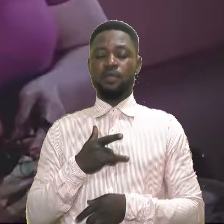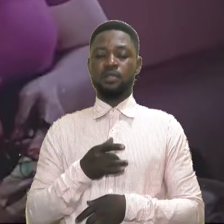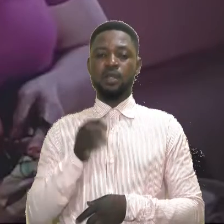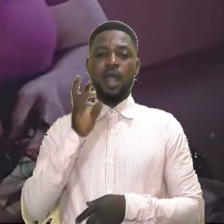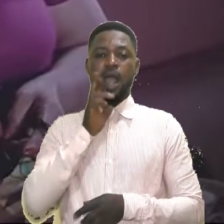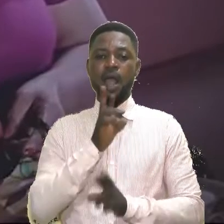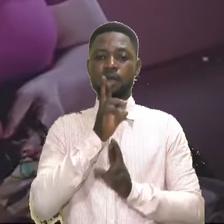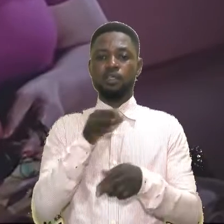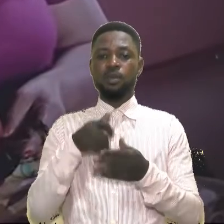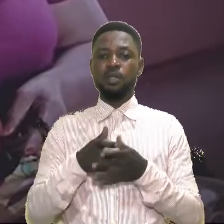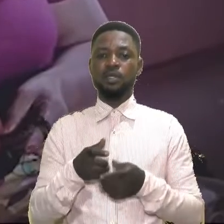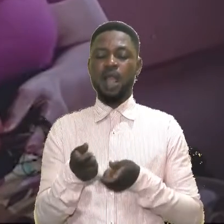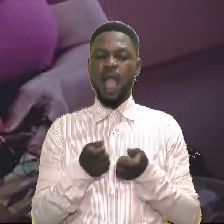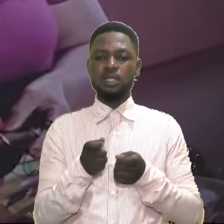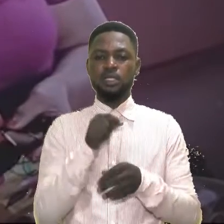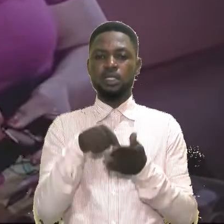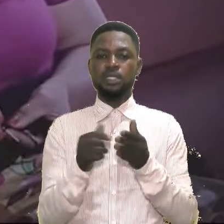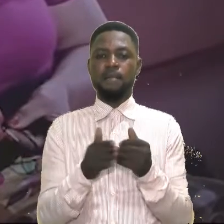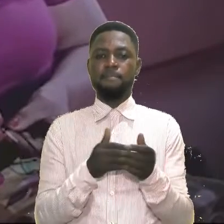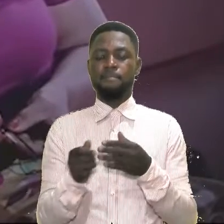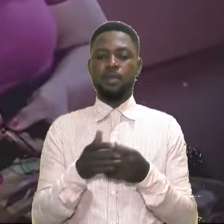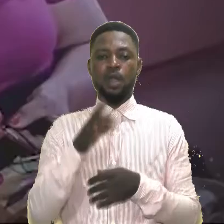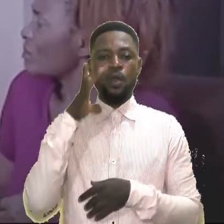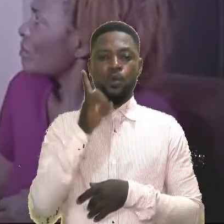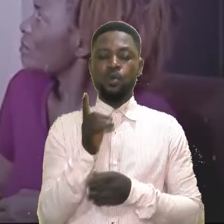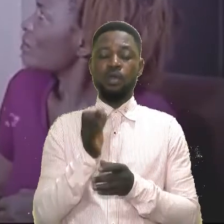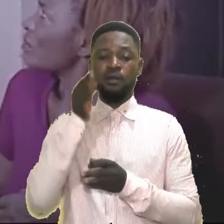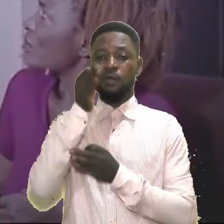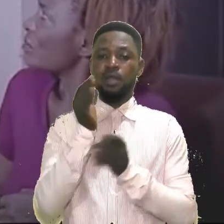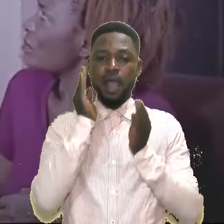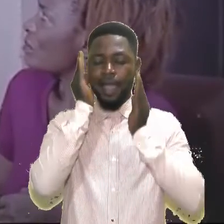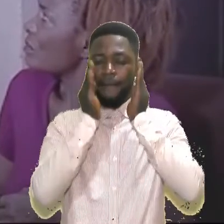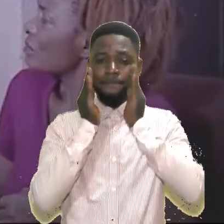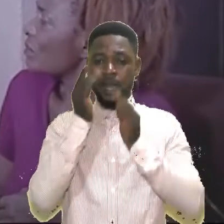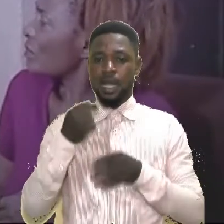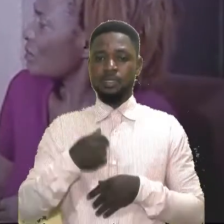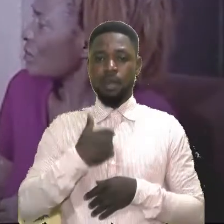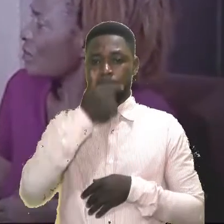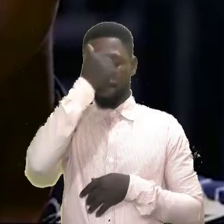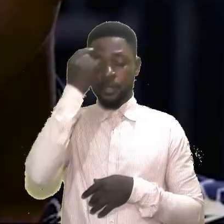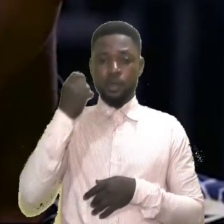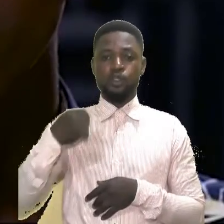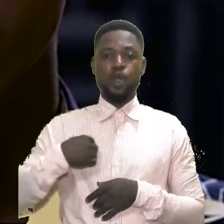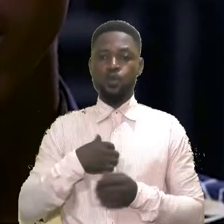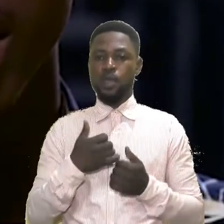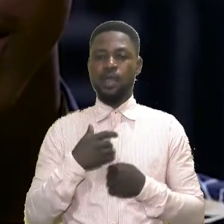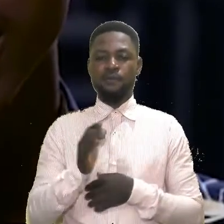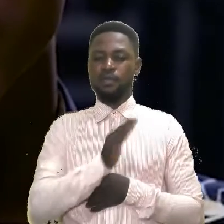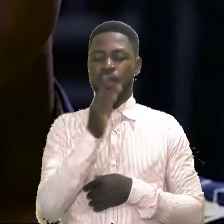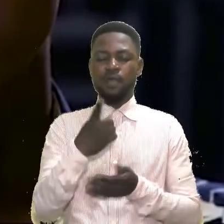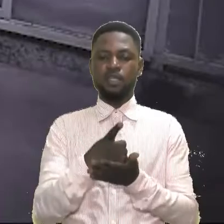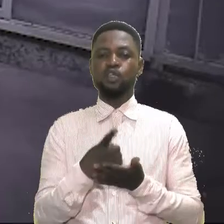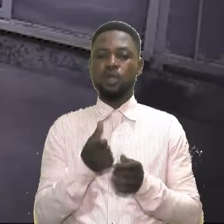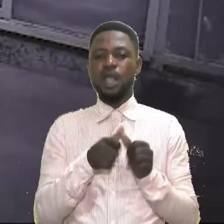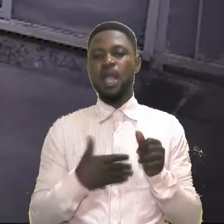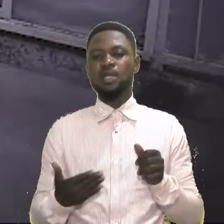her response in handling these issues would further embarrass me. Because we had never